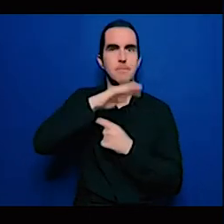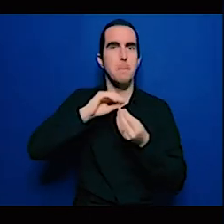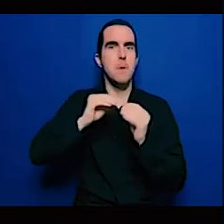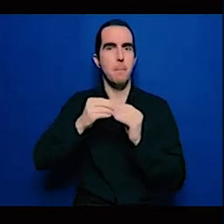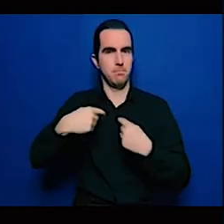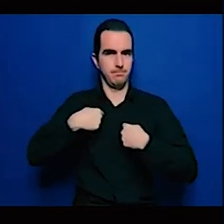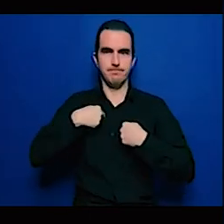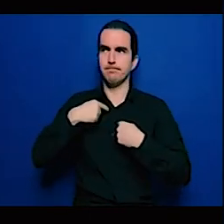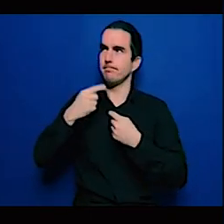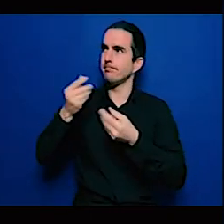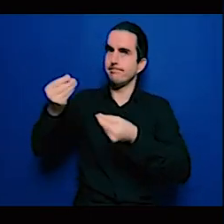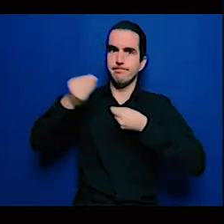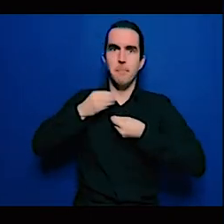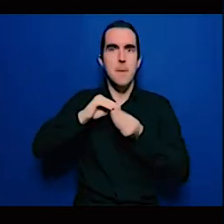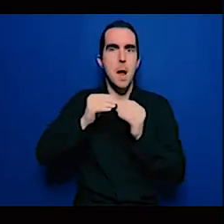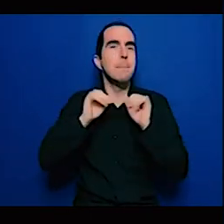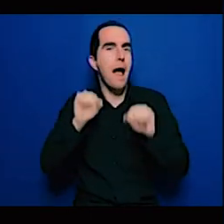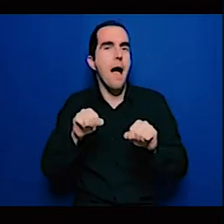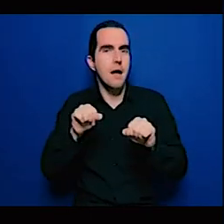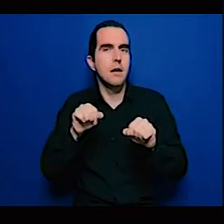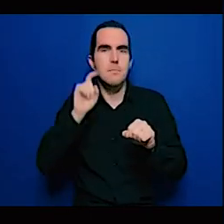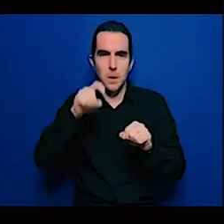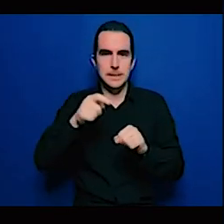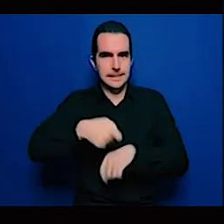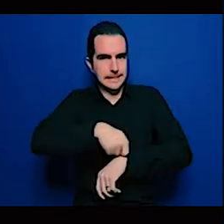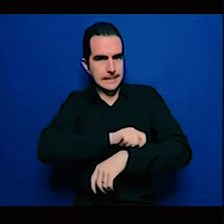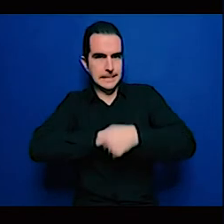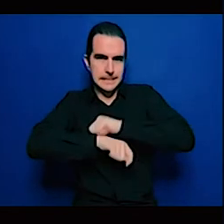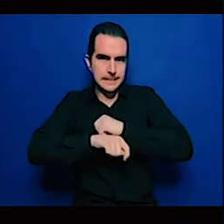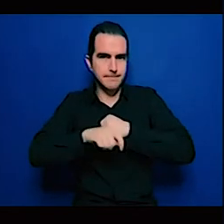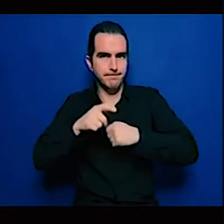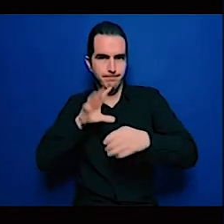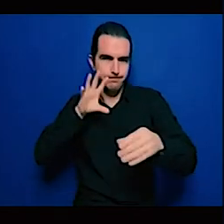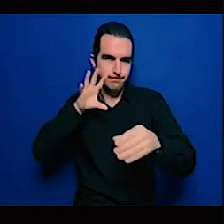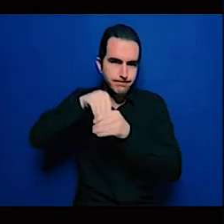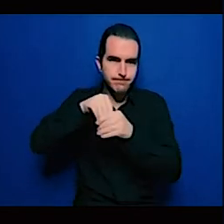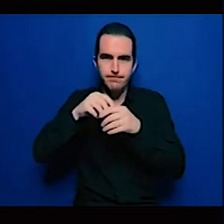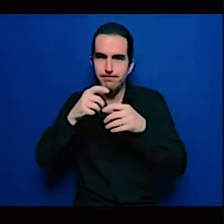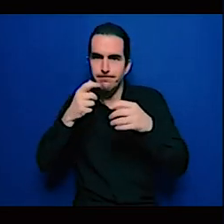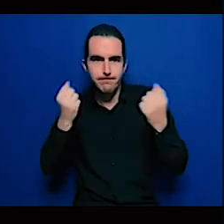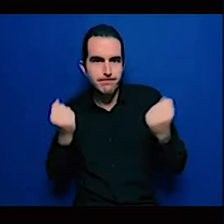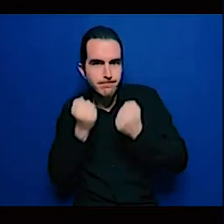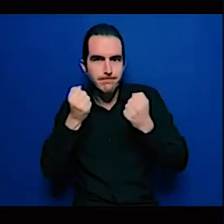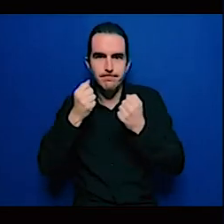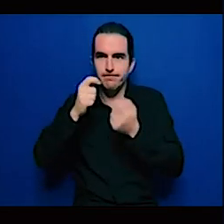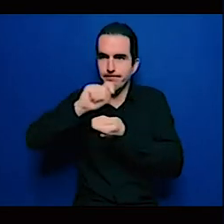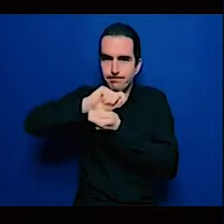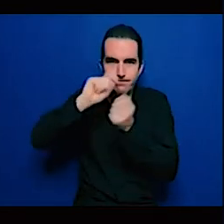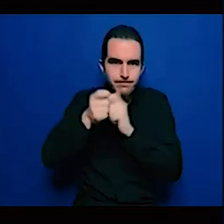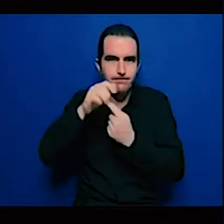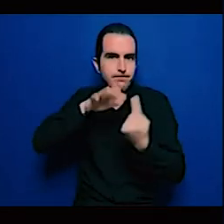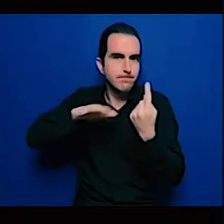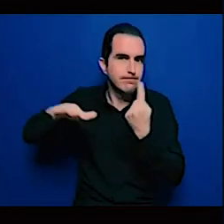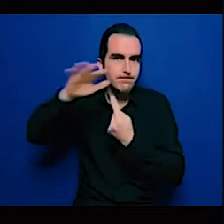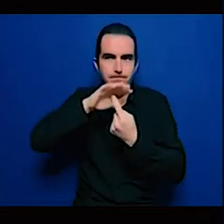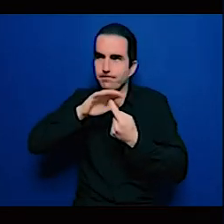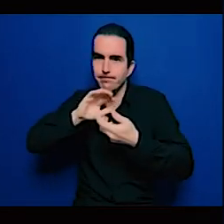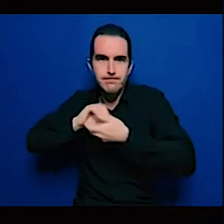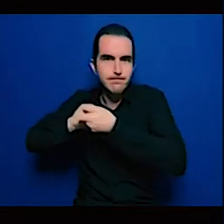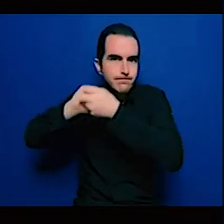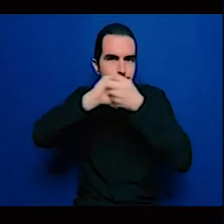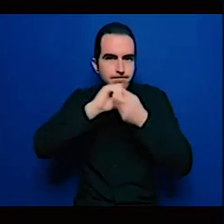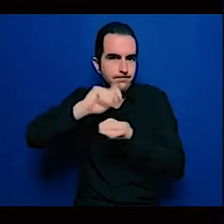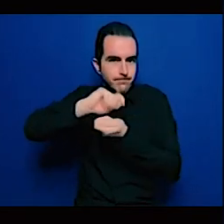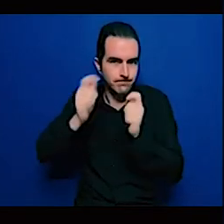Africa in view of its peculiarities in view of the fact that the significant portion of its citizens you know